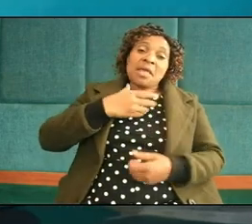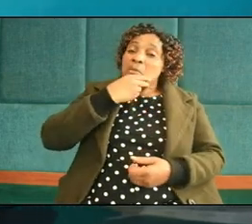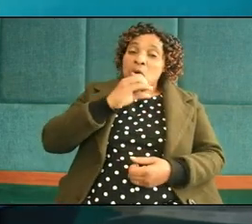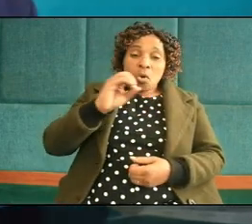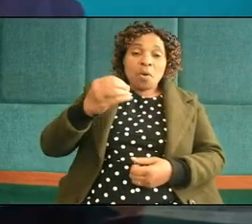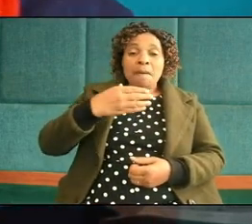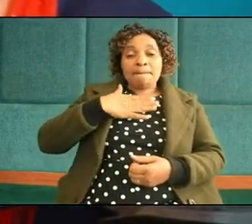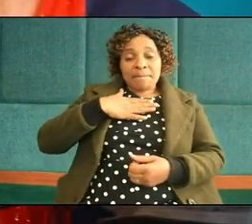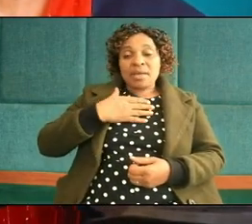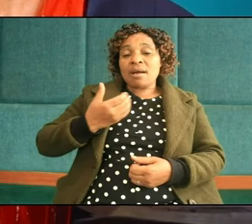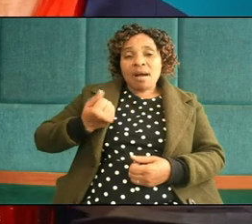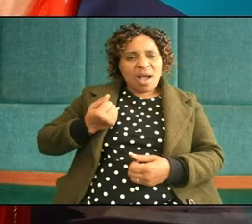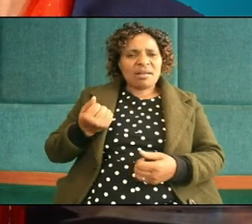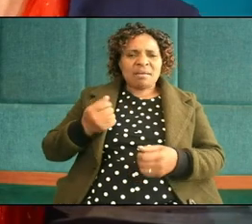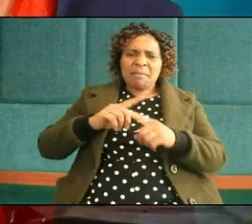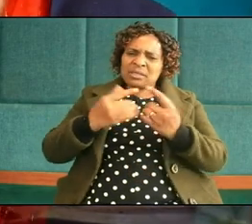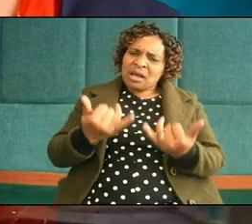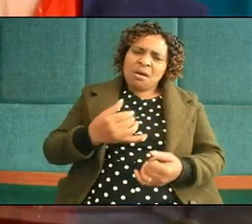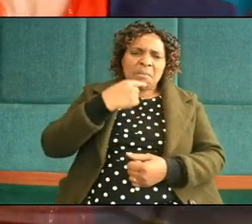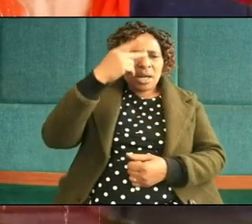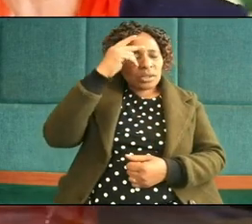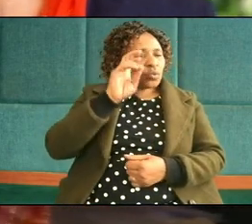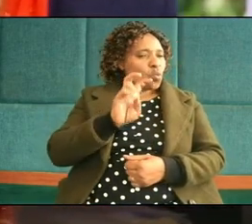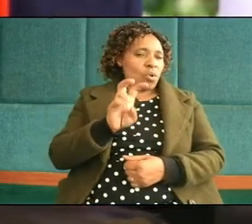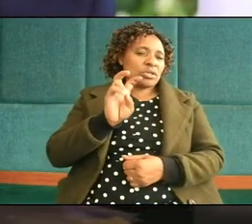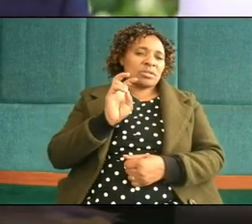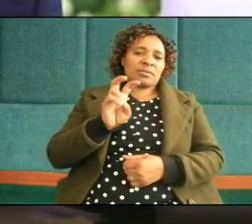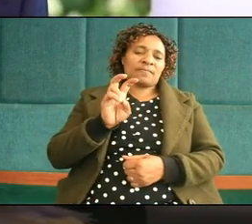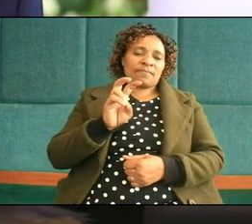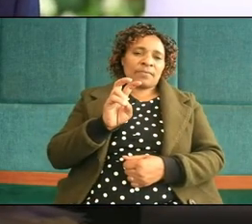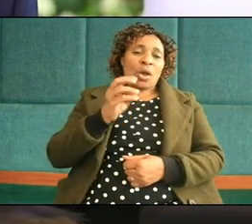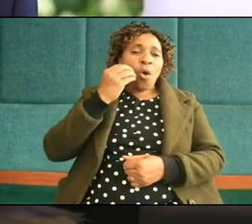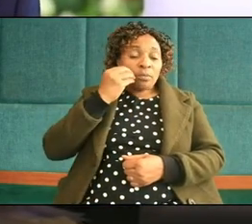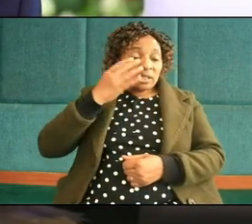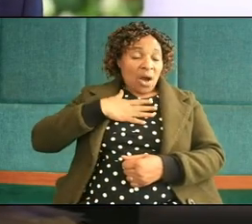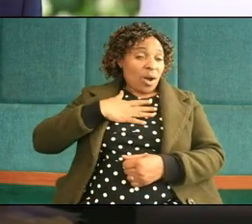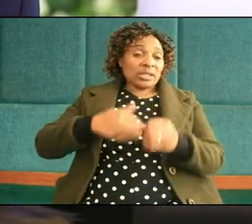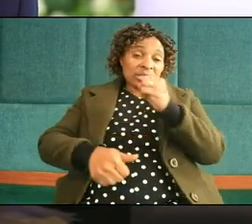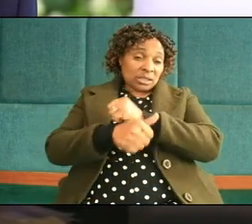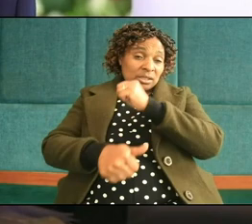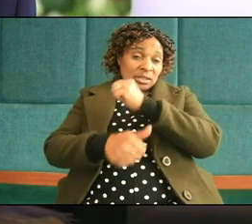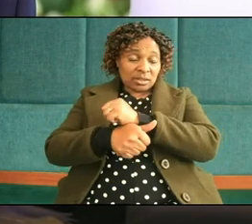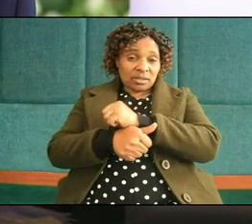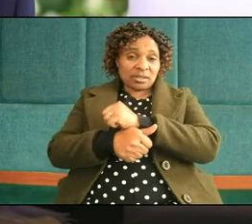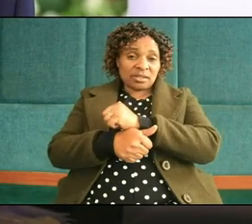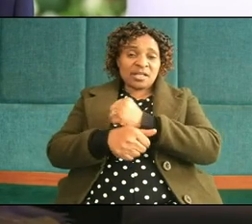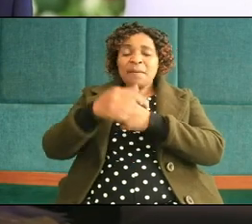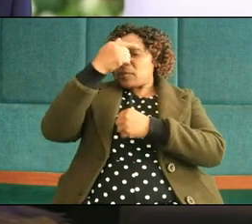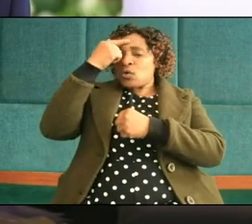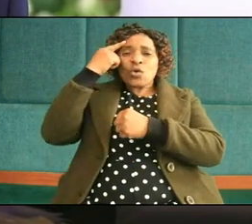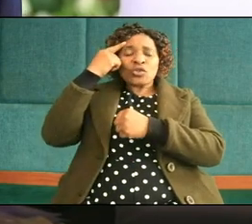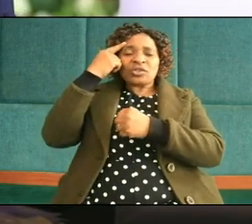watch out our homes are in danger because we are living with wolves